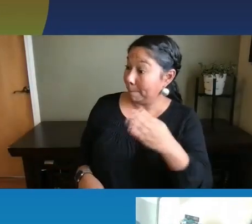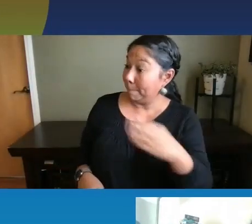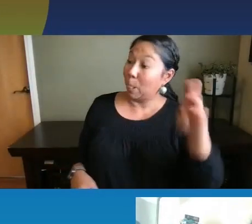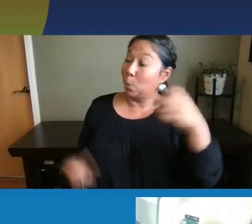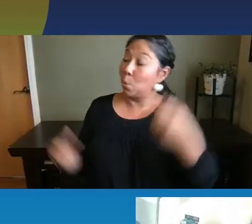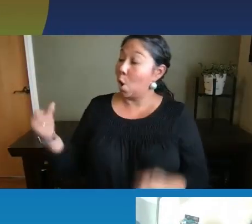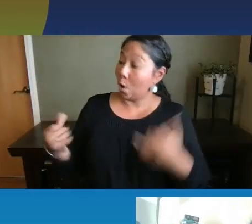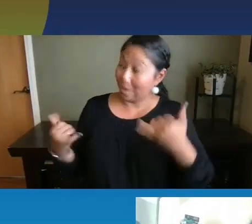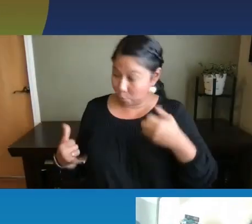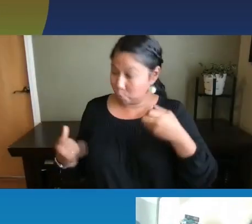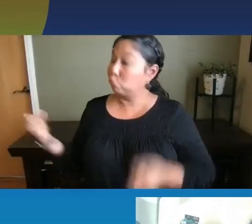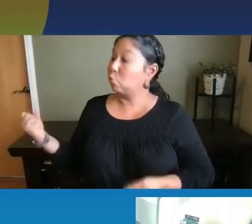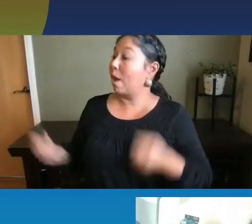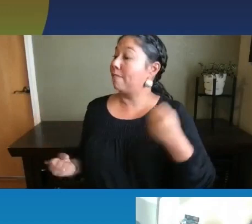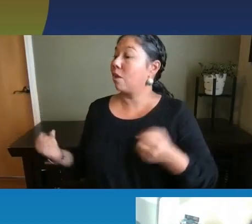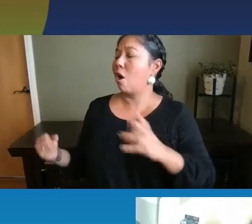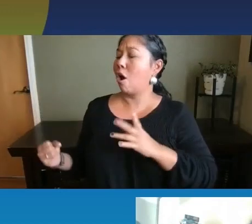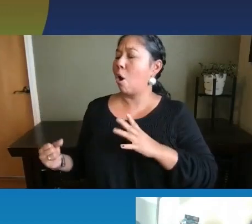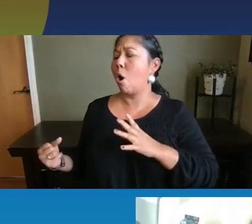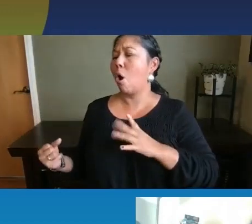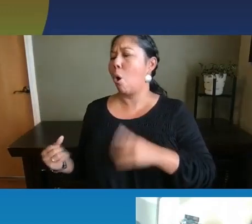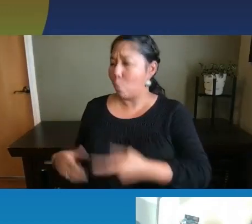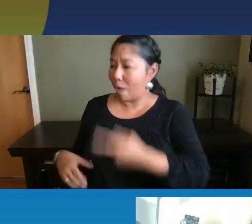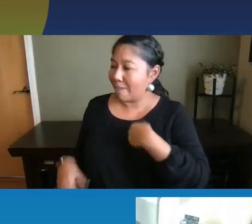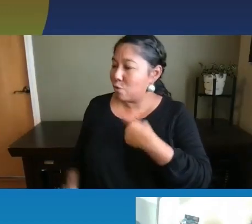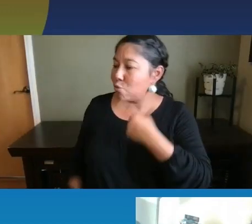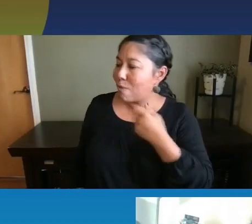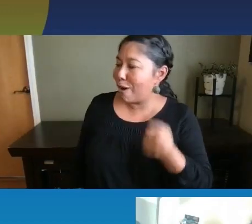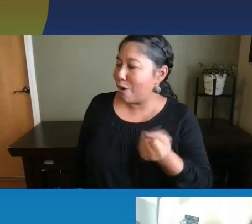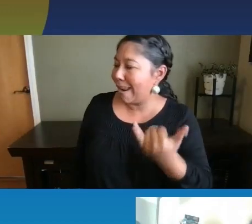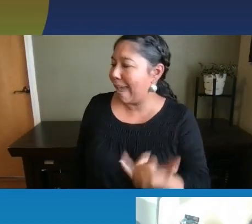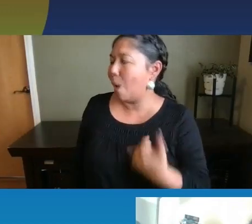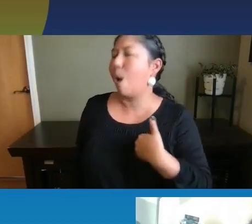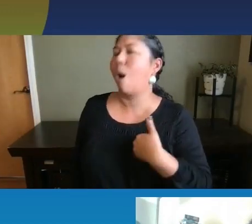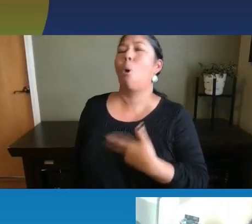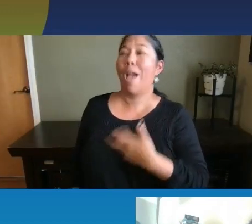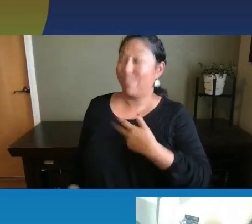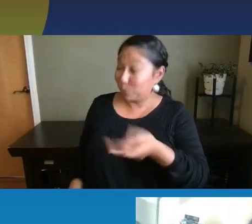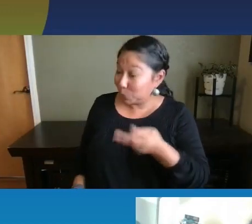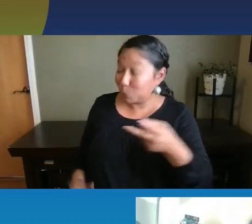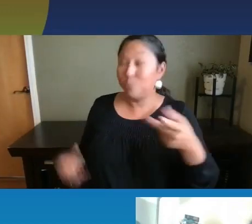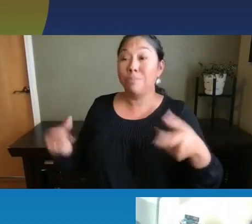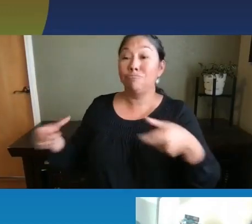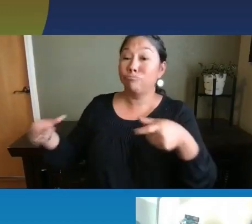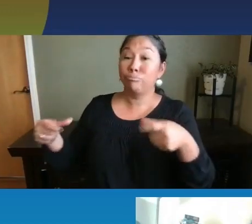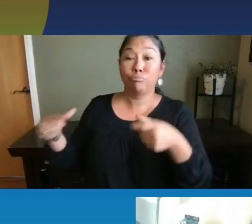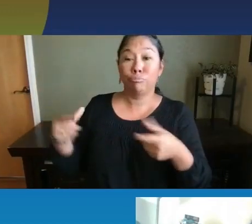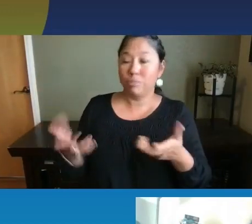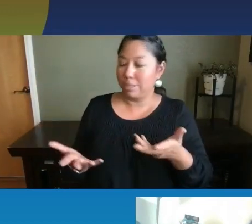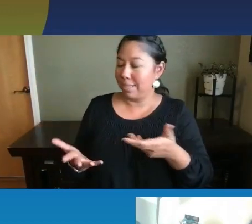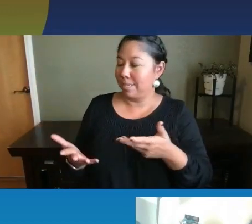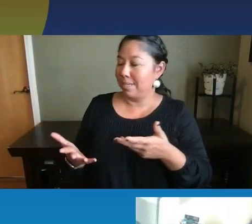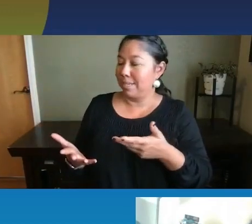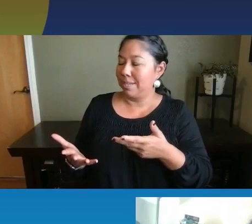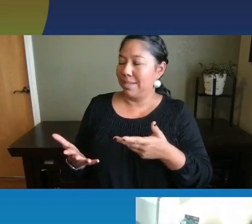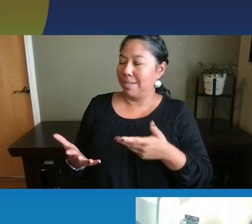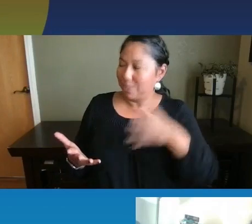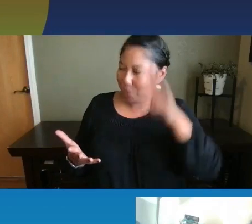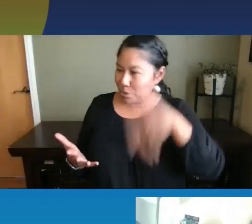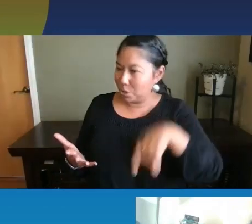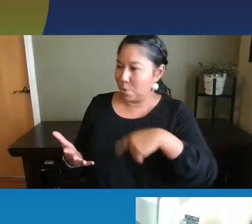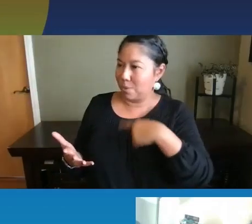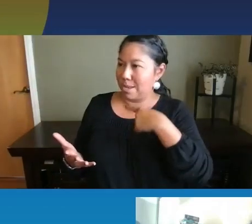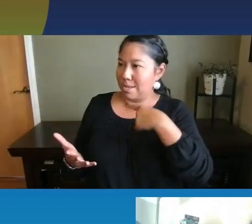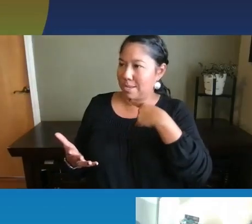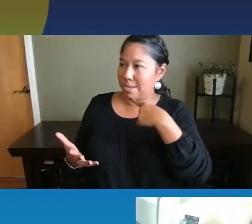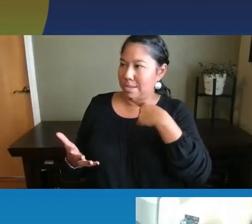driving the car. And, oh, there you have the red car now, now you have two cars and using, um, you know, not only narrating,